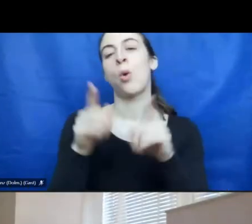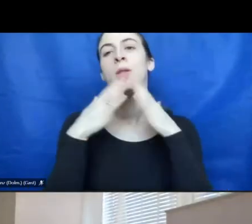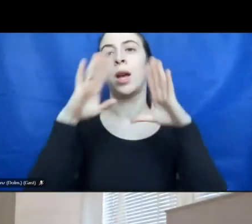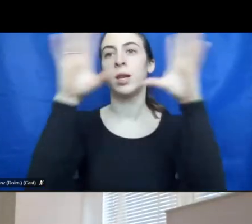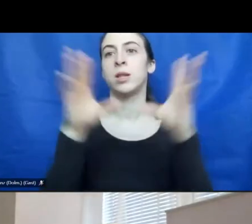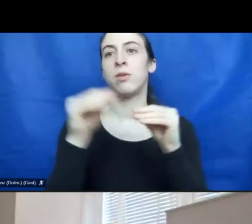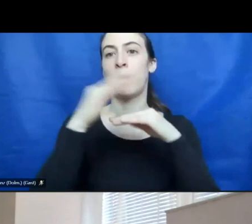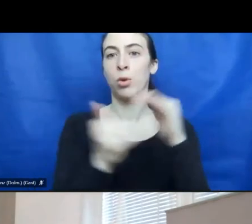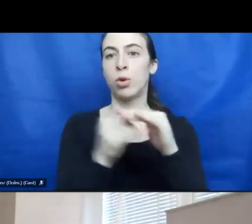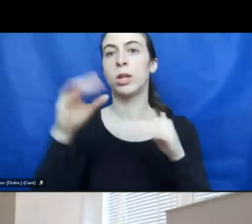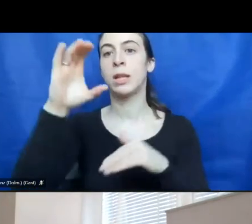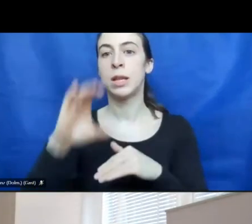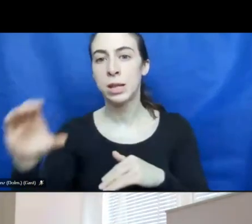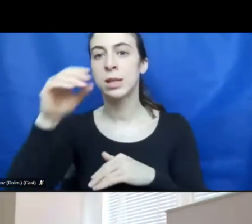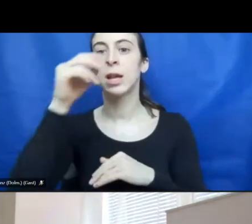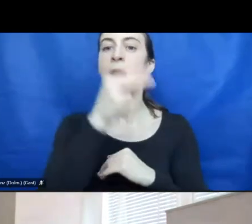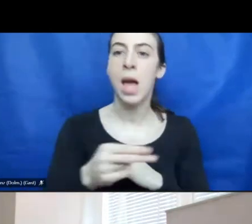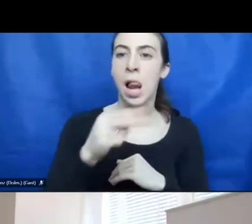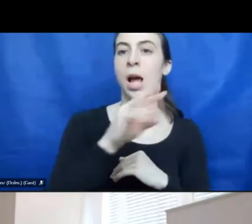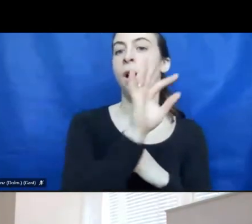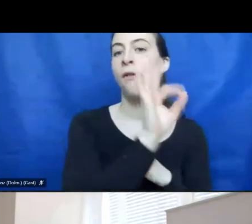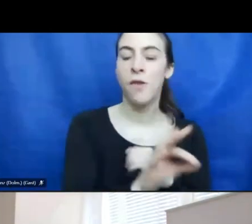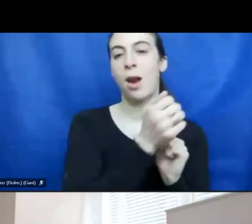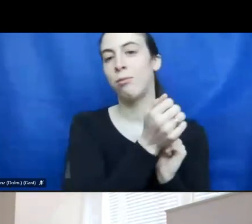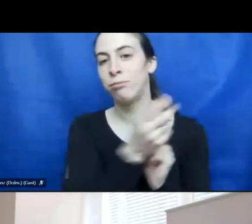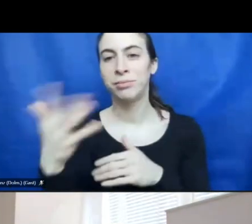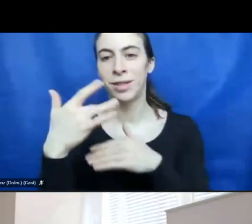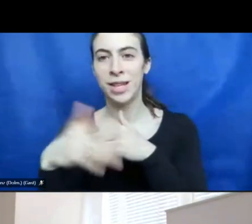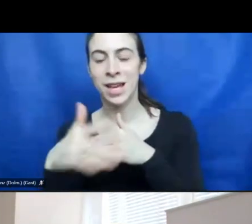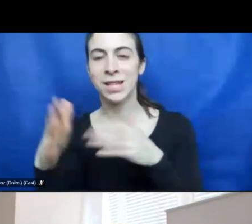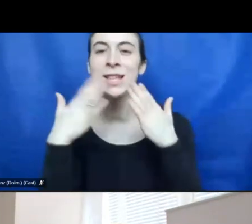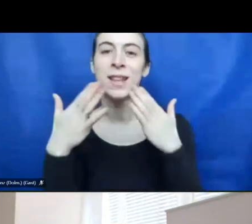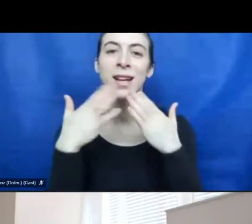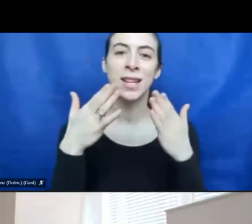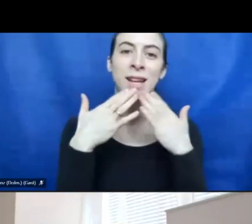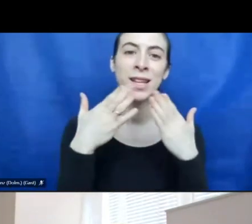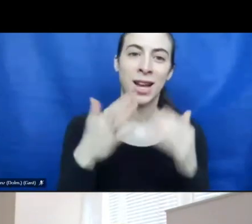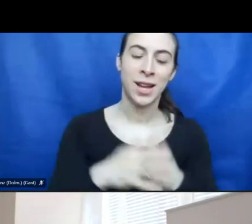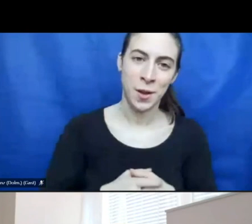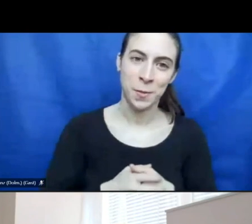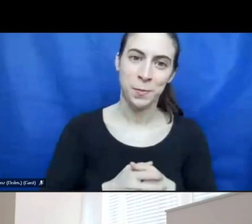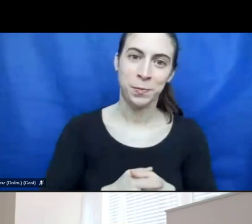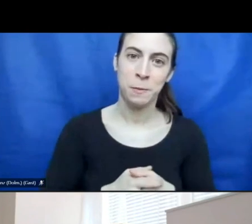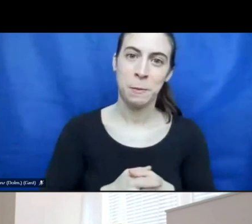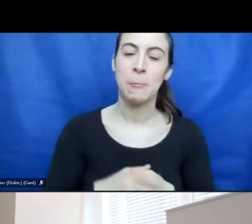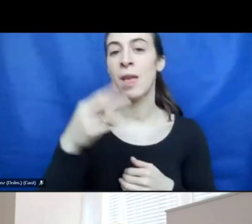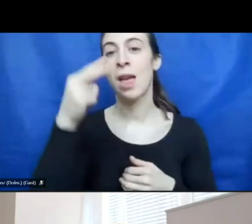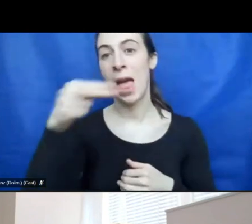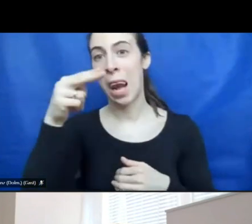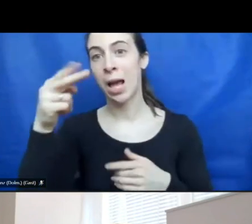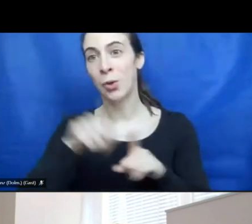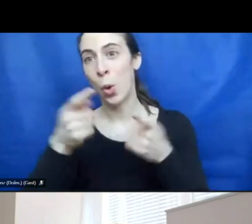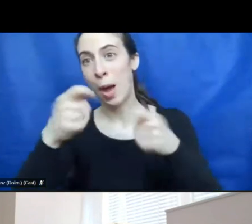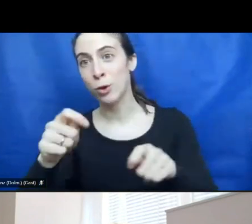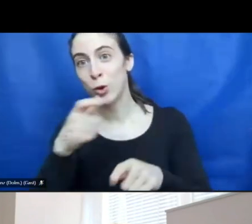Christian, to Helga, to Philip, our guests. Thank you very much, Helga. You have the last word of our